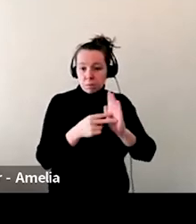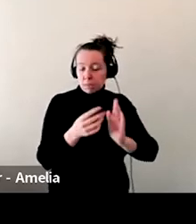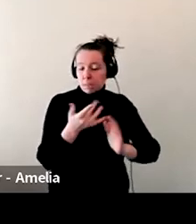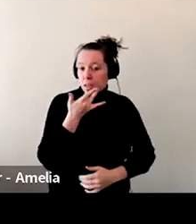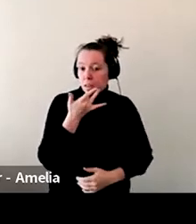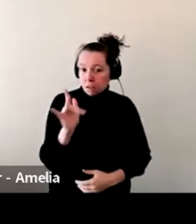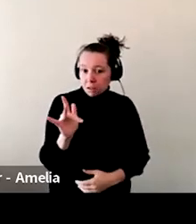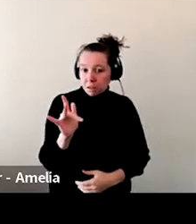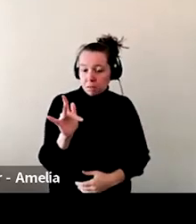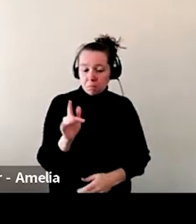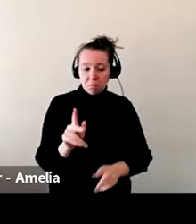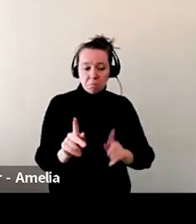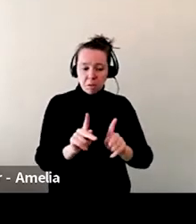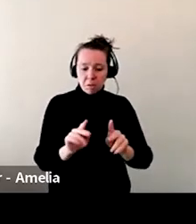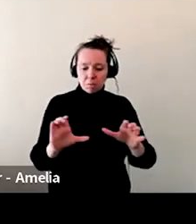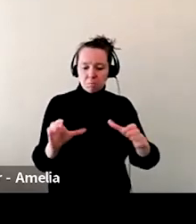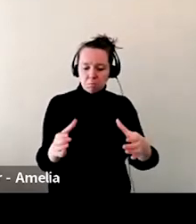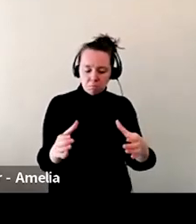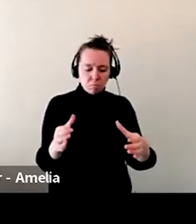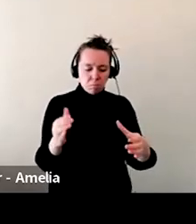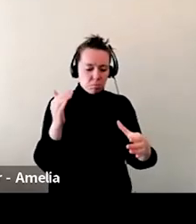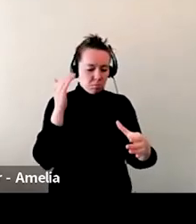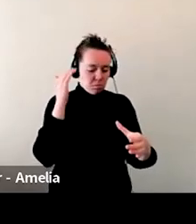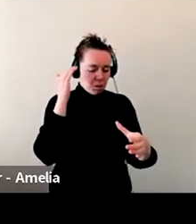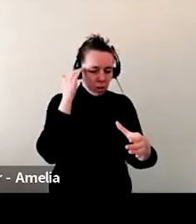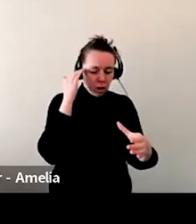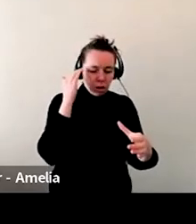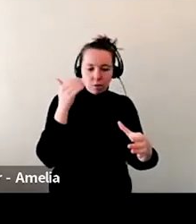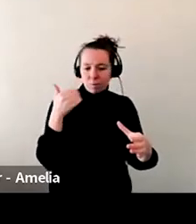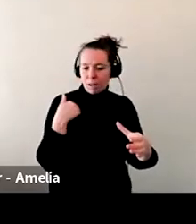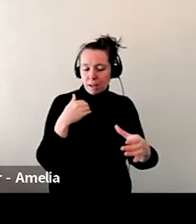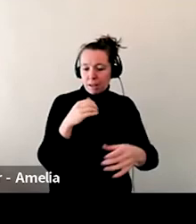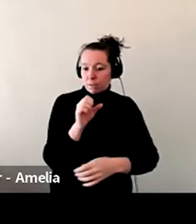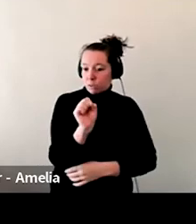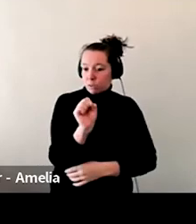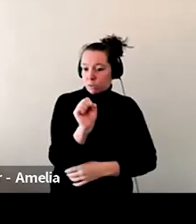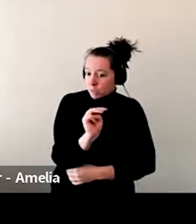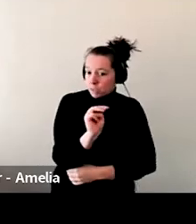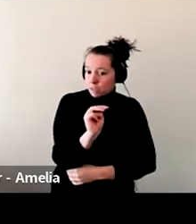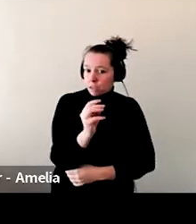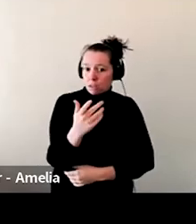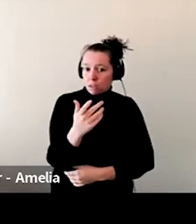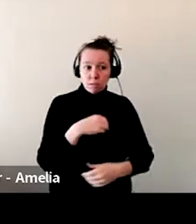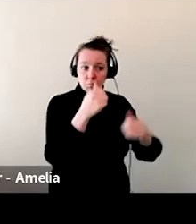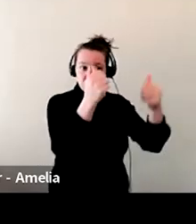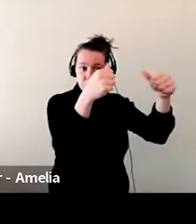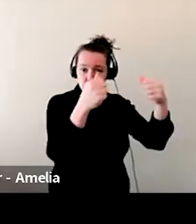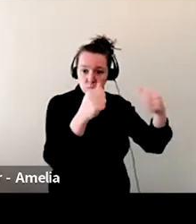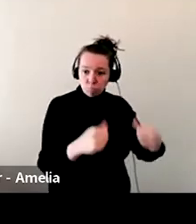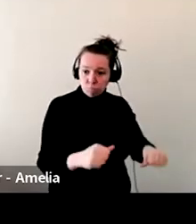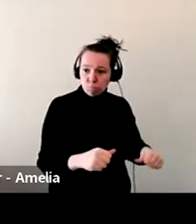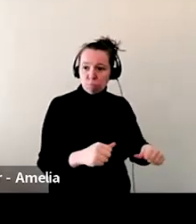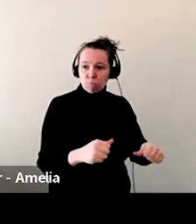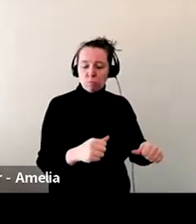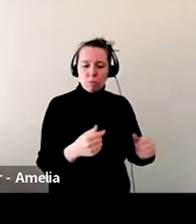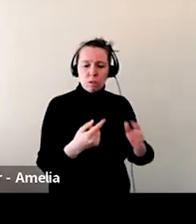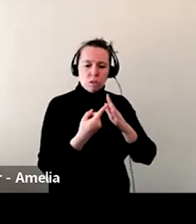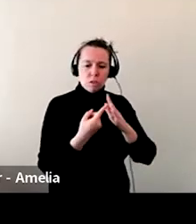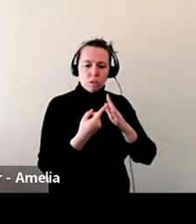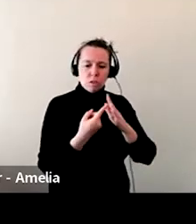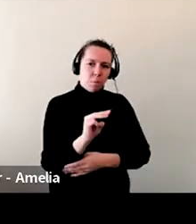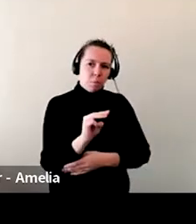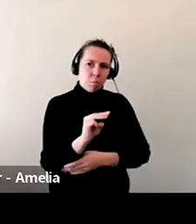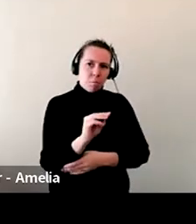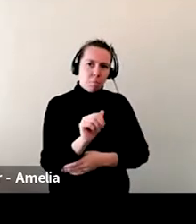heard about us. We had started our social media well before we had opened. Um, I think we started our social media in March with